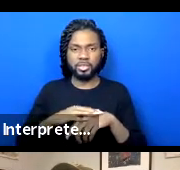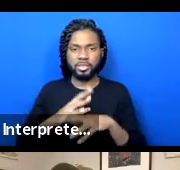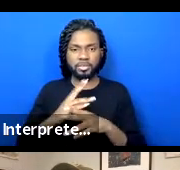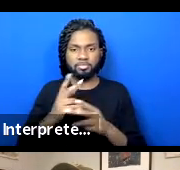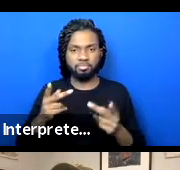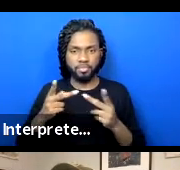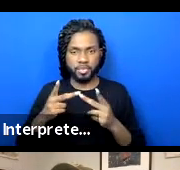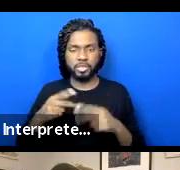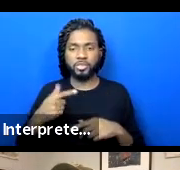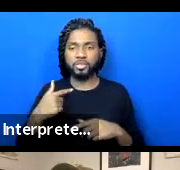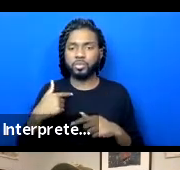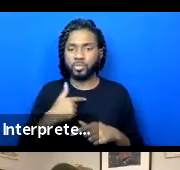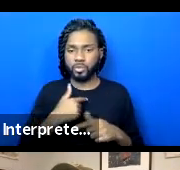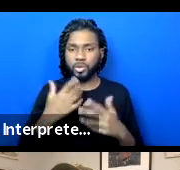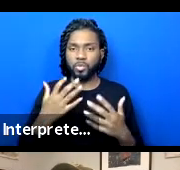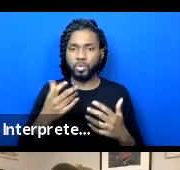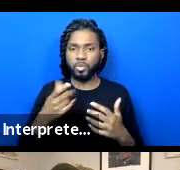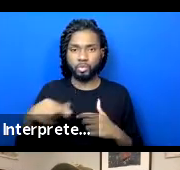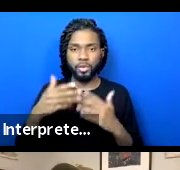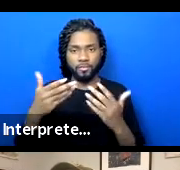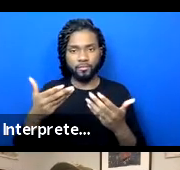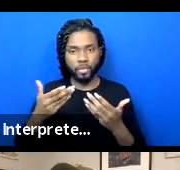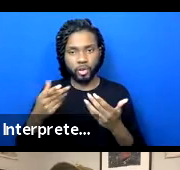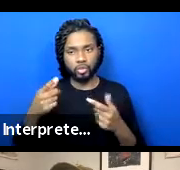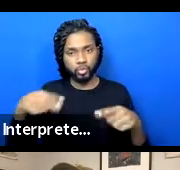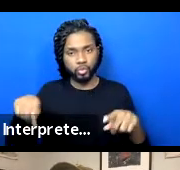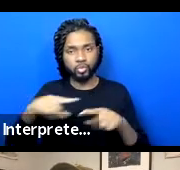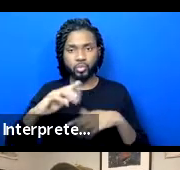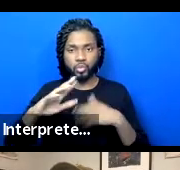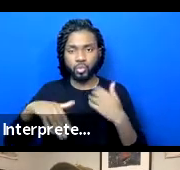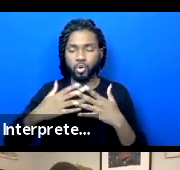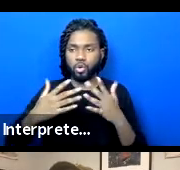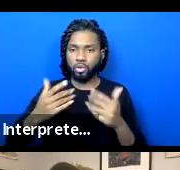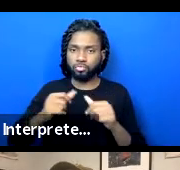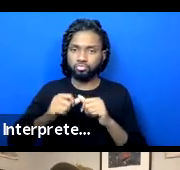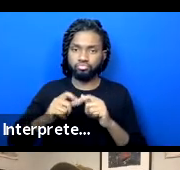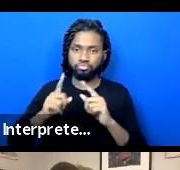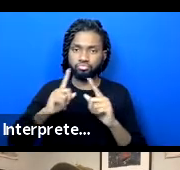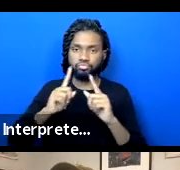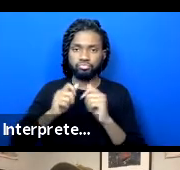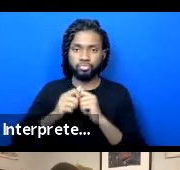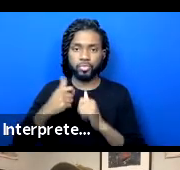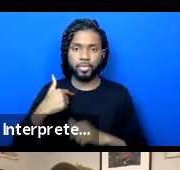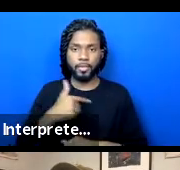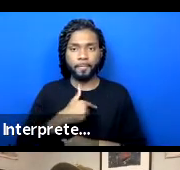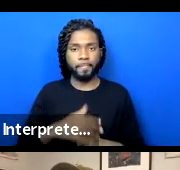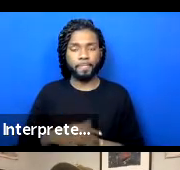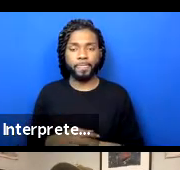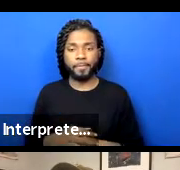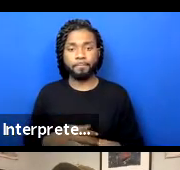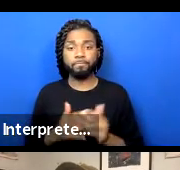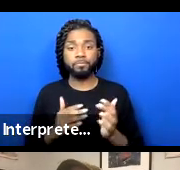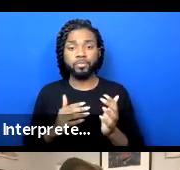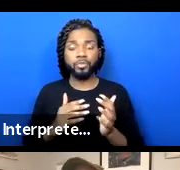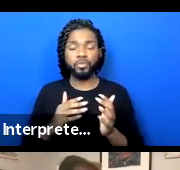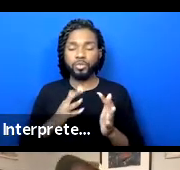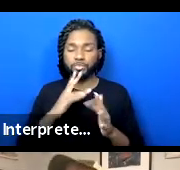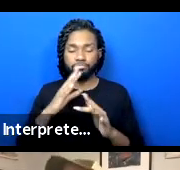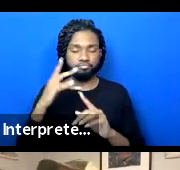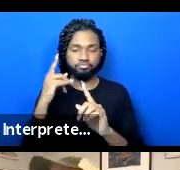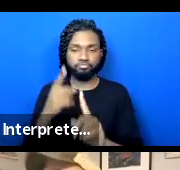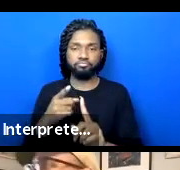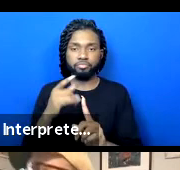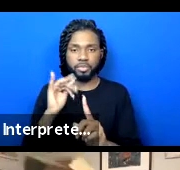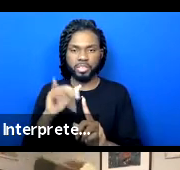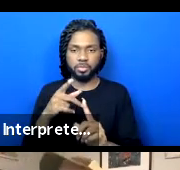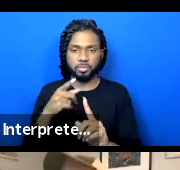would invite you all on a national level to be in conversation with us. A lot of times, anyway, we framed it up at the beginning.